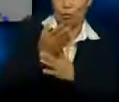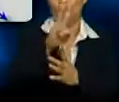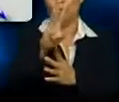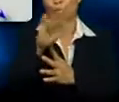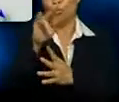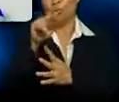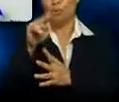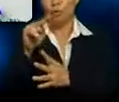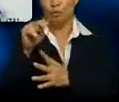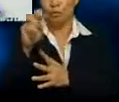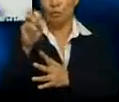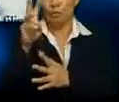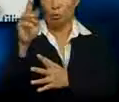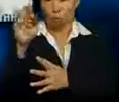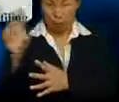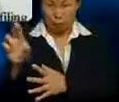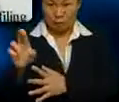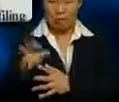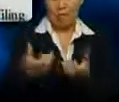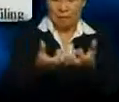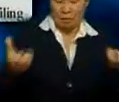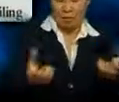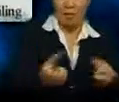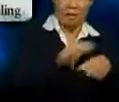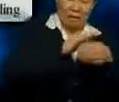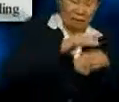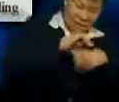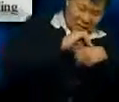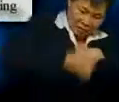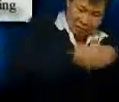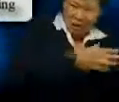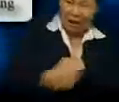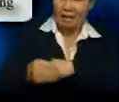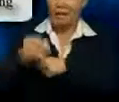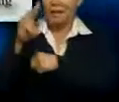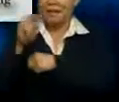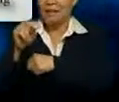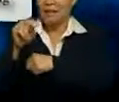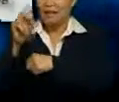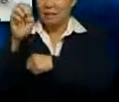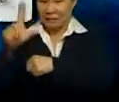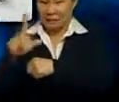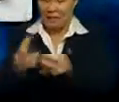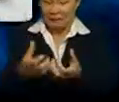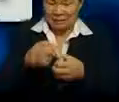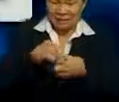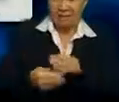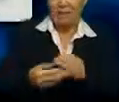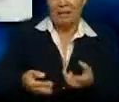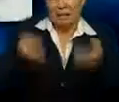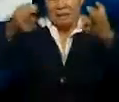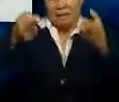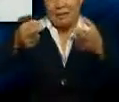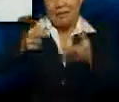In the winnow, the separation between the shell and kernel will be done through the flotation of the shell, it being the lighter particle as